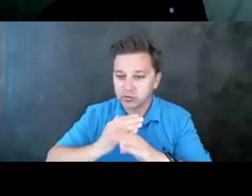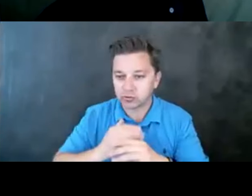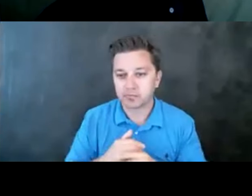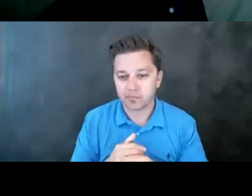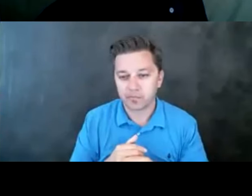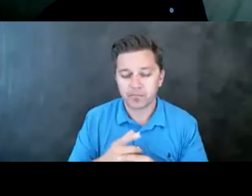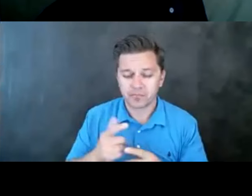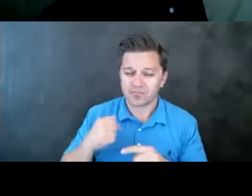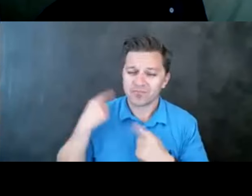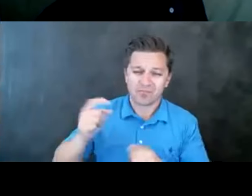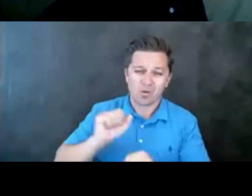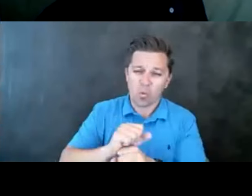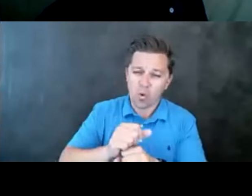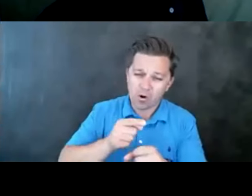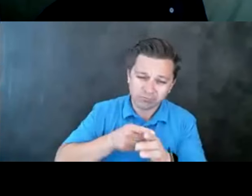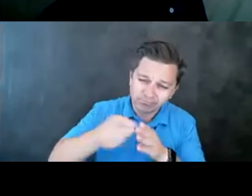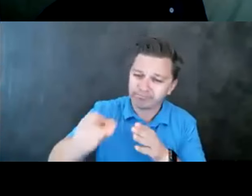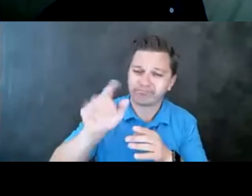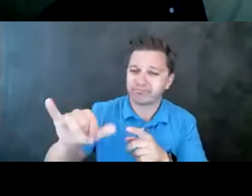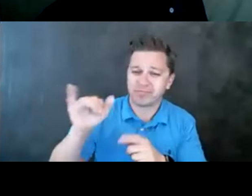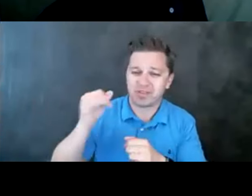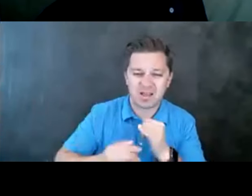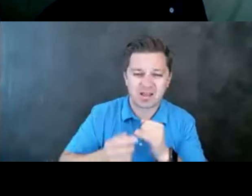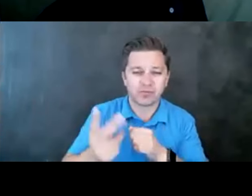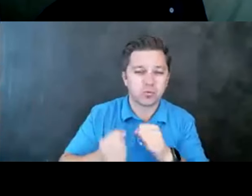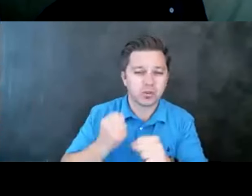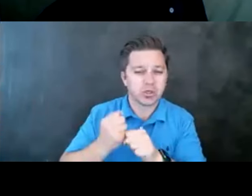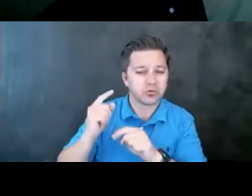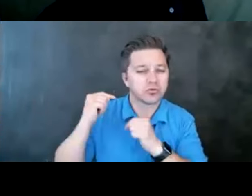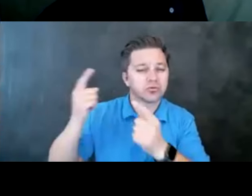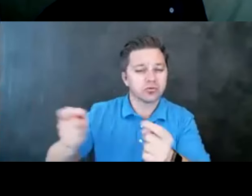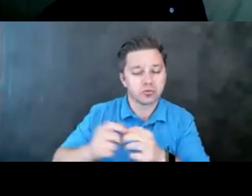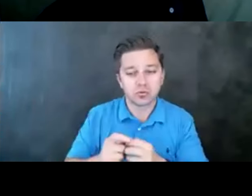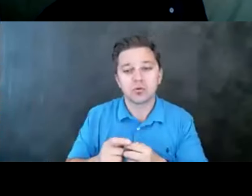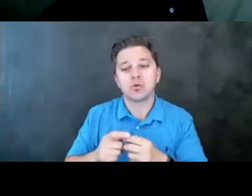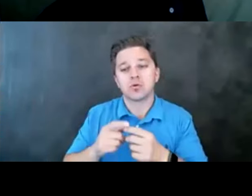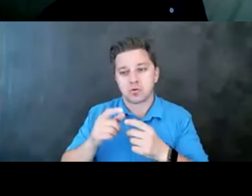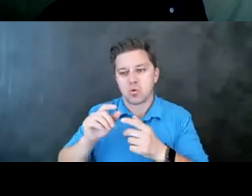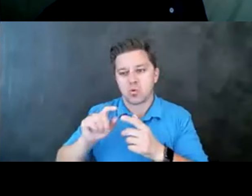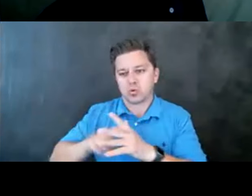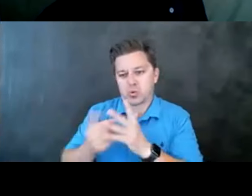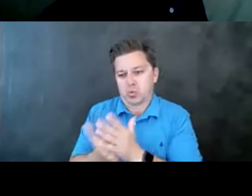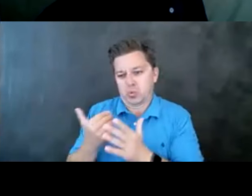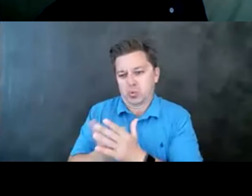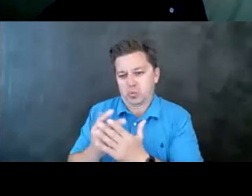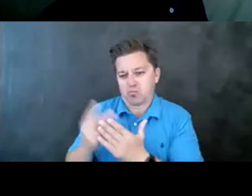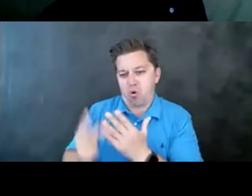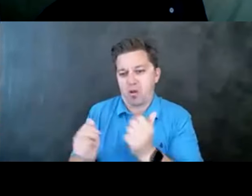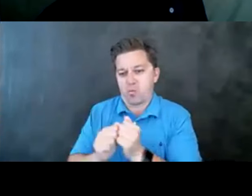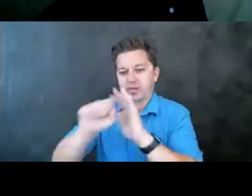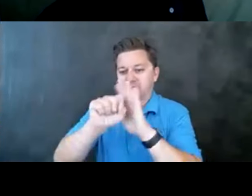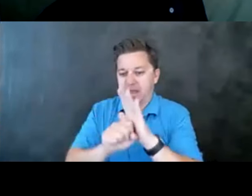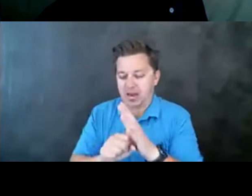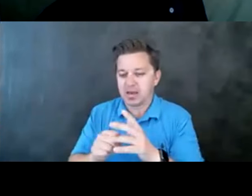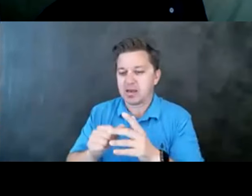work in this field over the last few years, and we'll be rolling out an effort on the statewide level here shortly that I'll be able to report back to you,